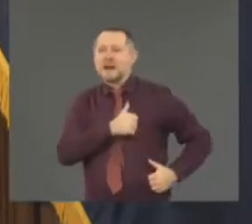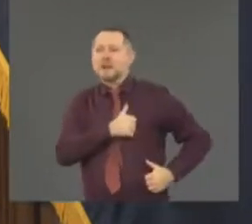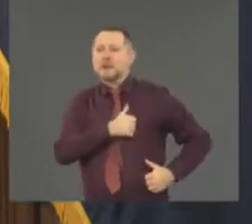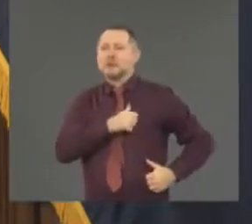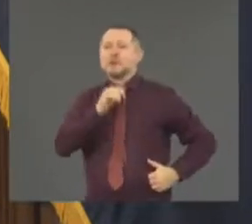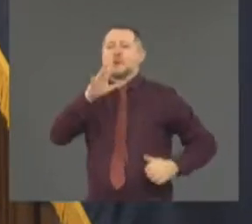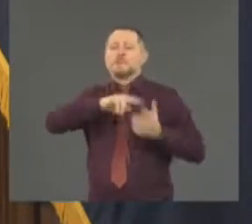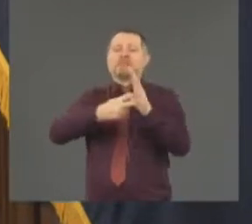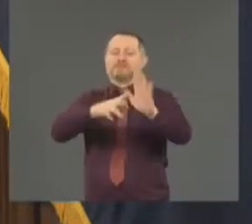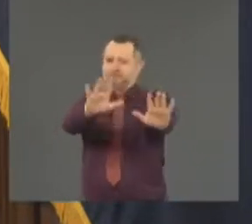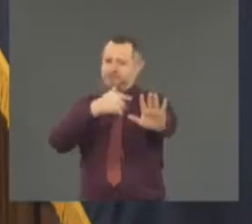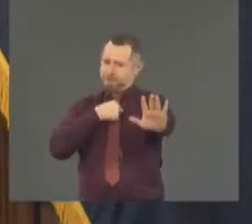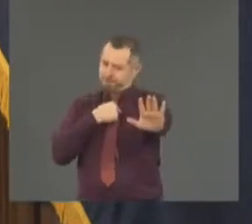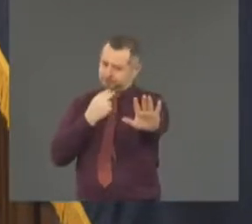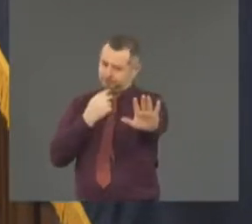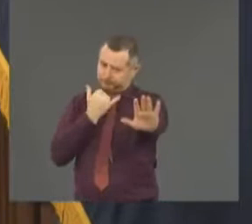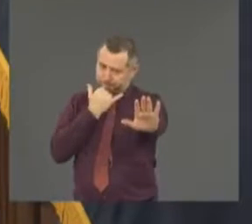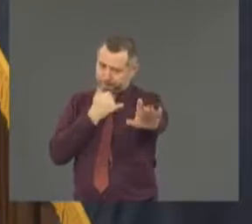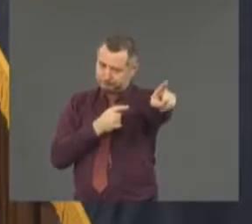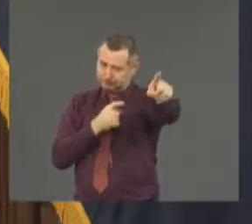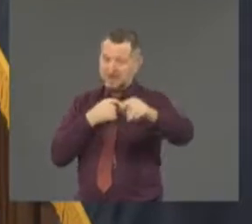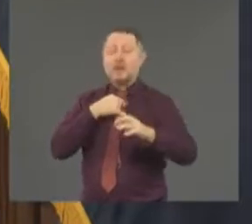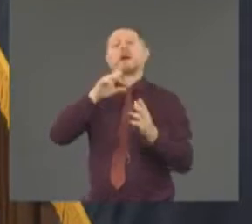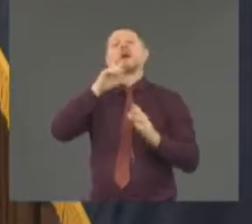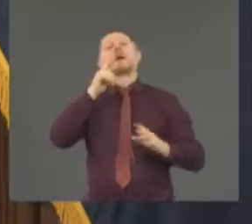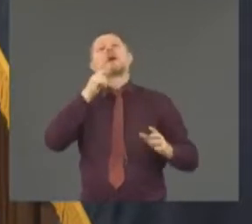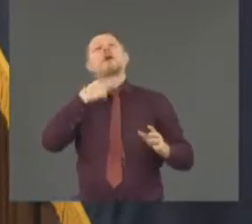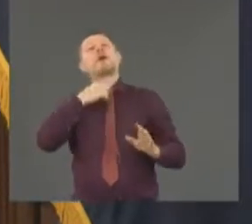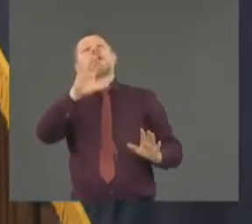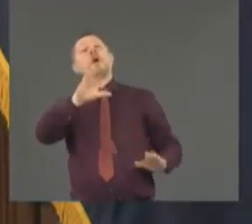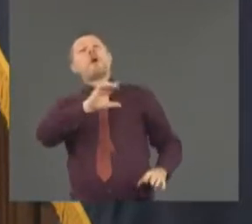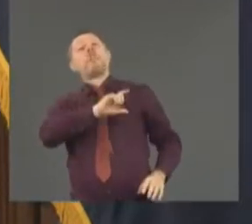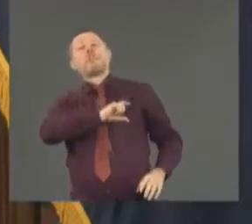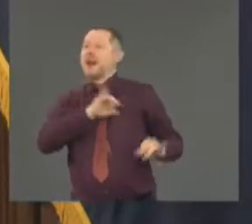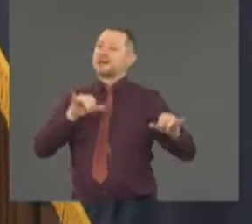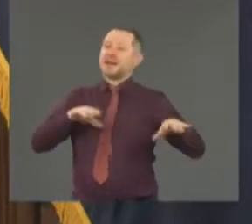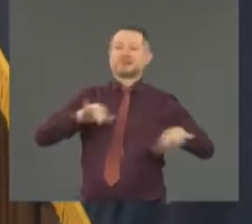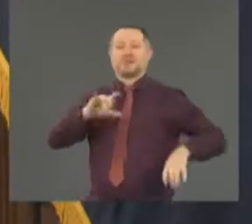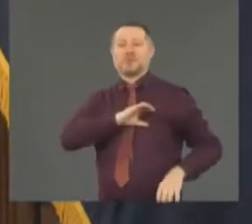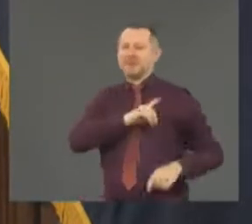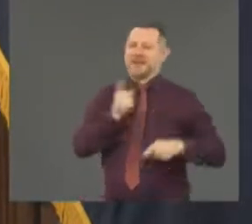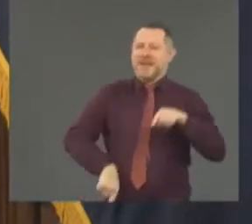they do. The National Guard. When we use the National Guard we normally use them for